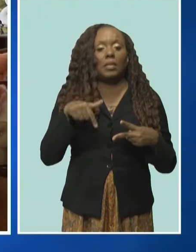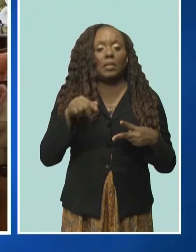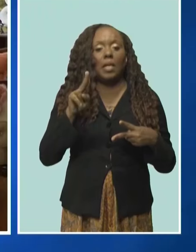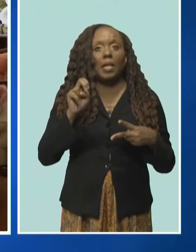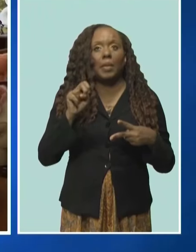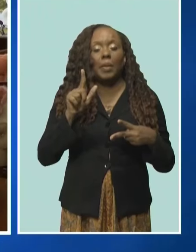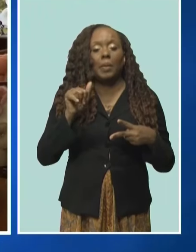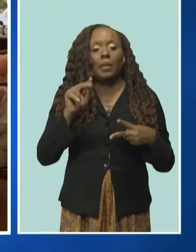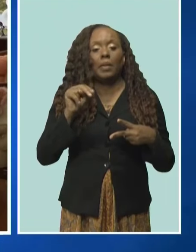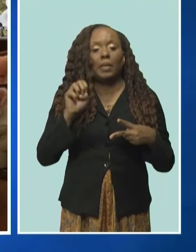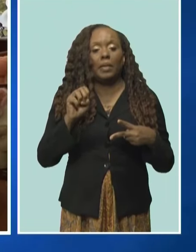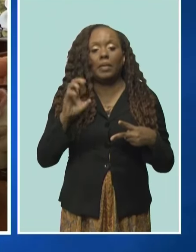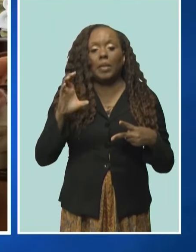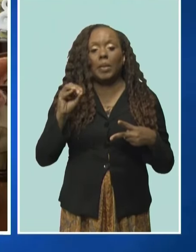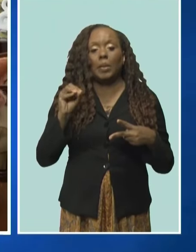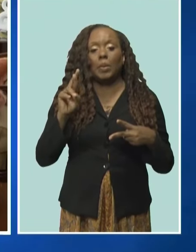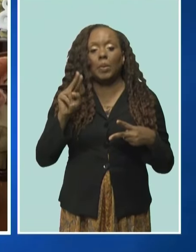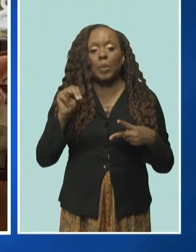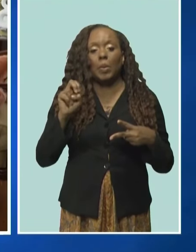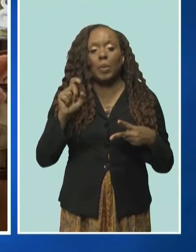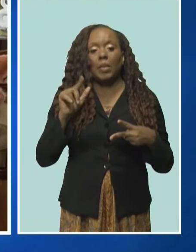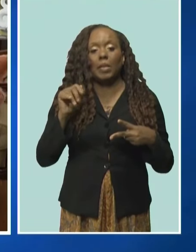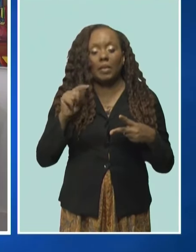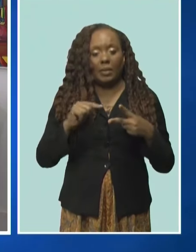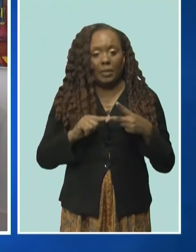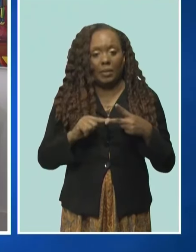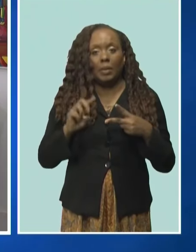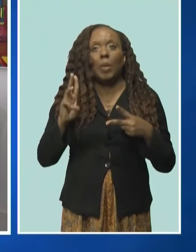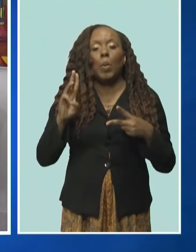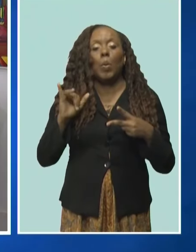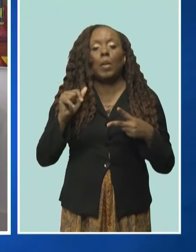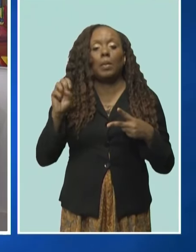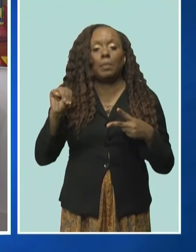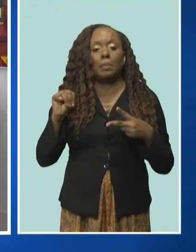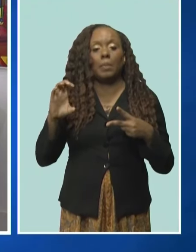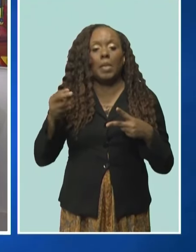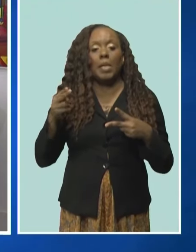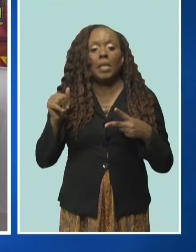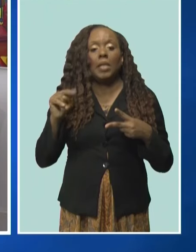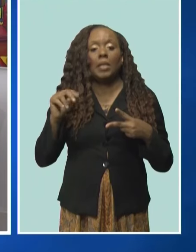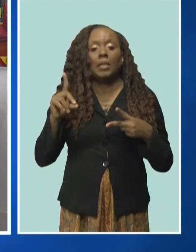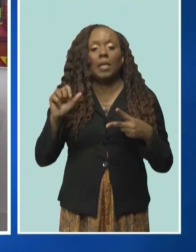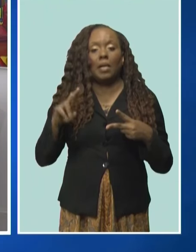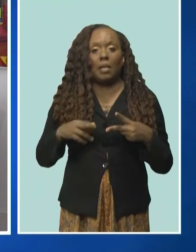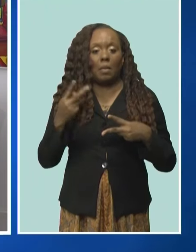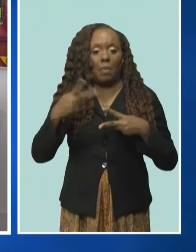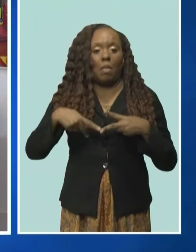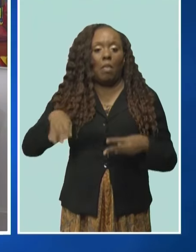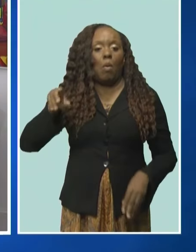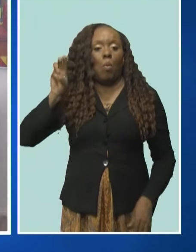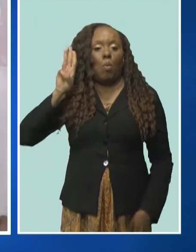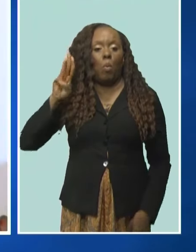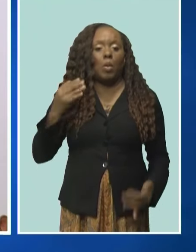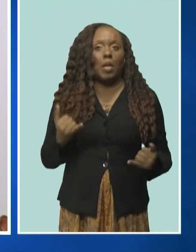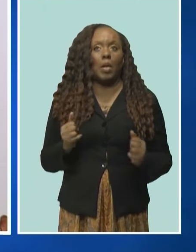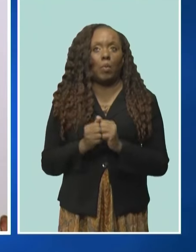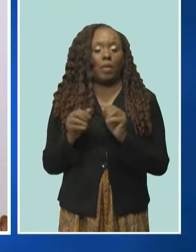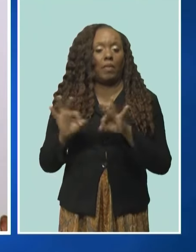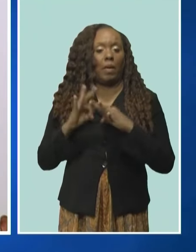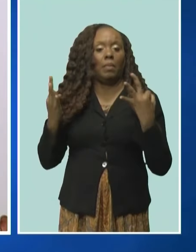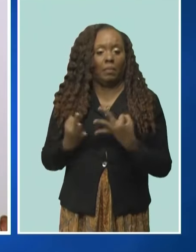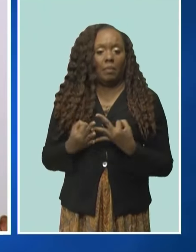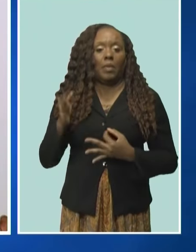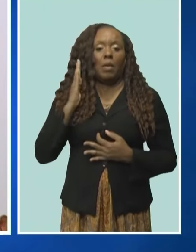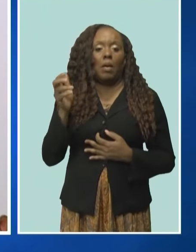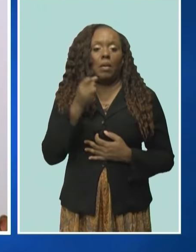took their oaths this morning at Statehouse before President Dame Sandra Mason, Chief Justice Leslie Haynes and family. They will be appointed